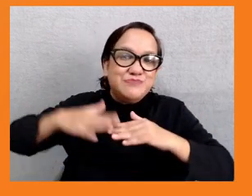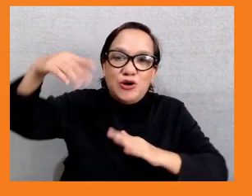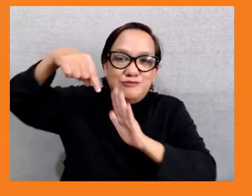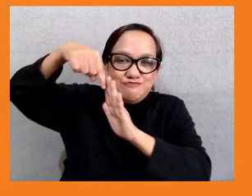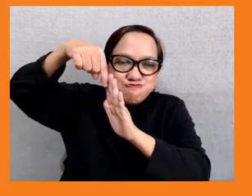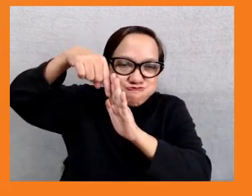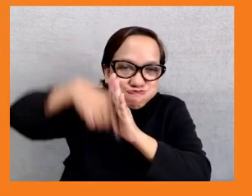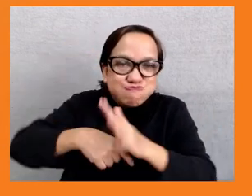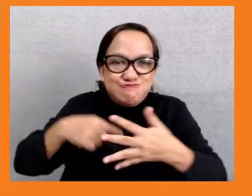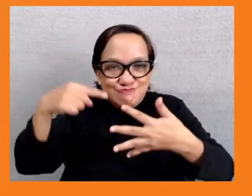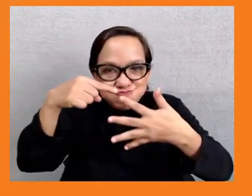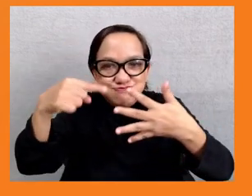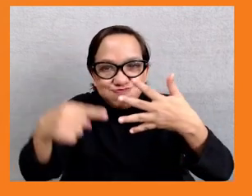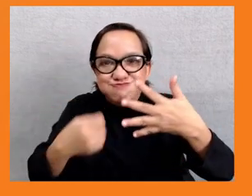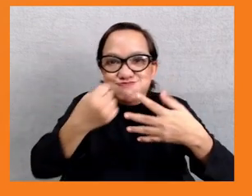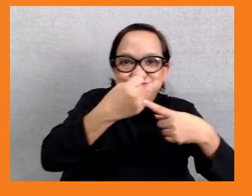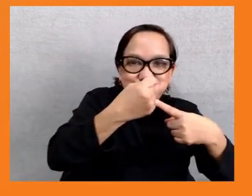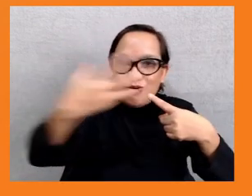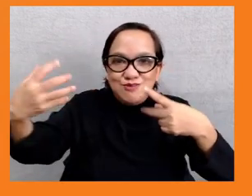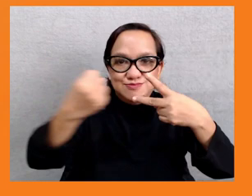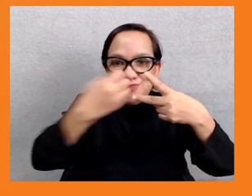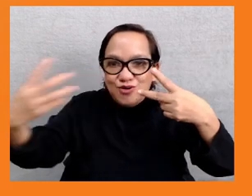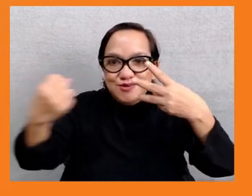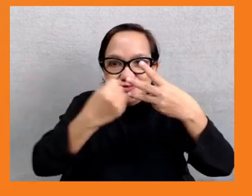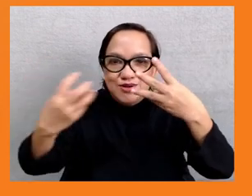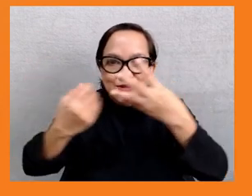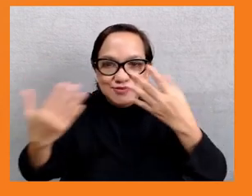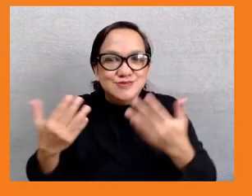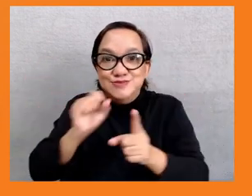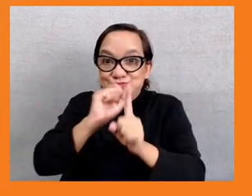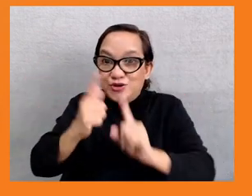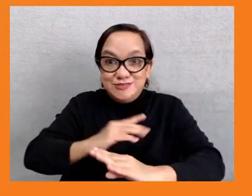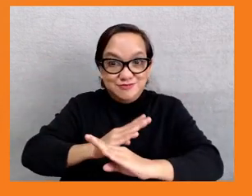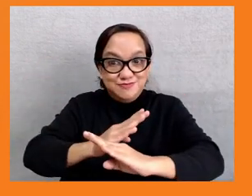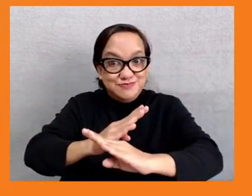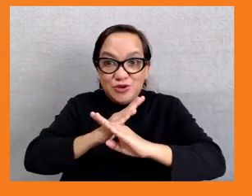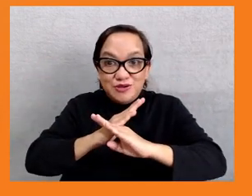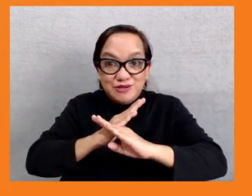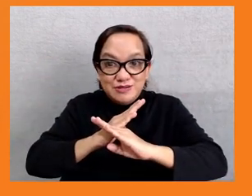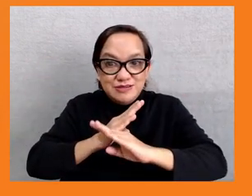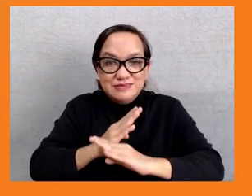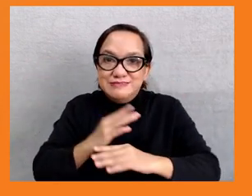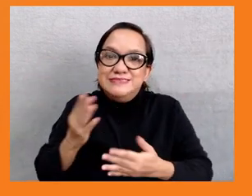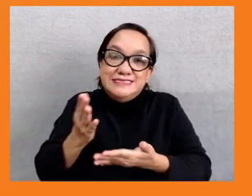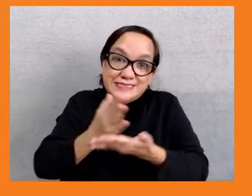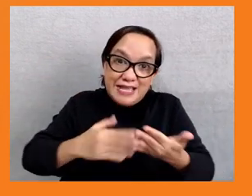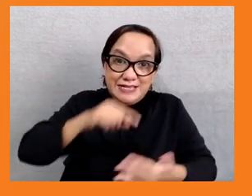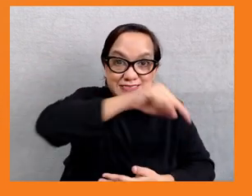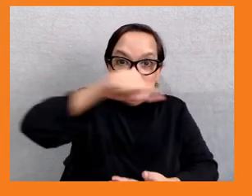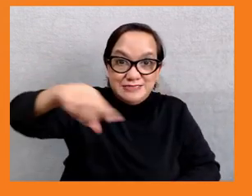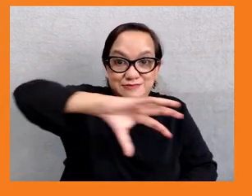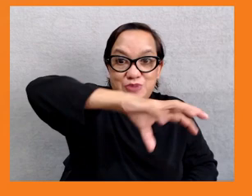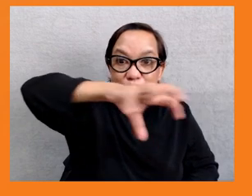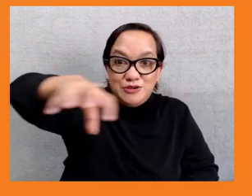countries. Most countries are really still terrible at responding to disasters in a rapid and comprehensive way.